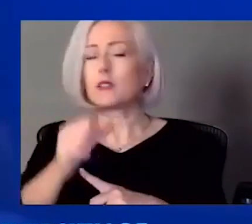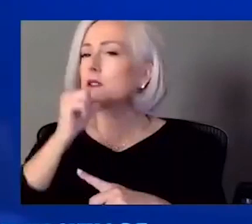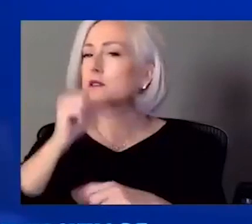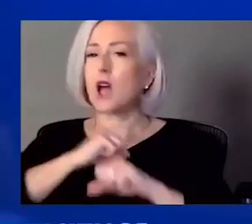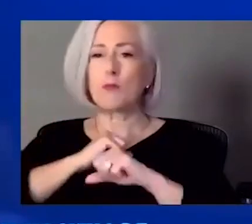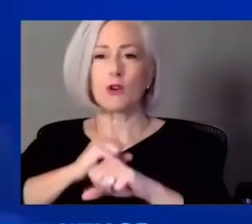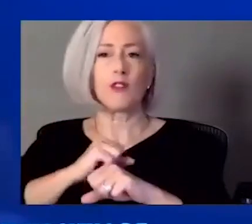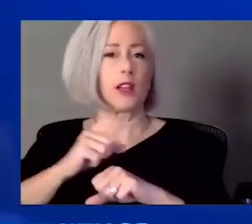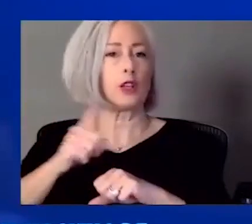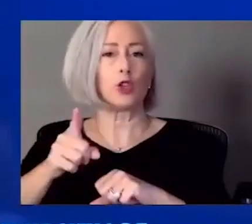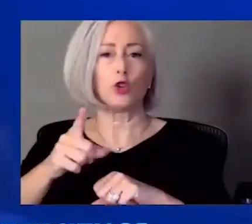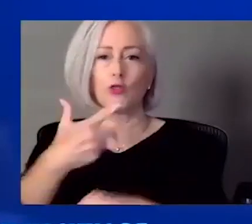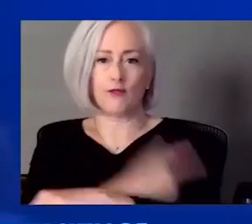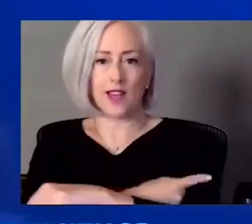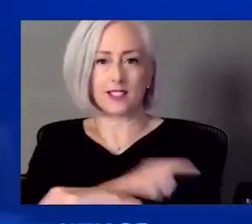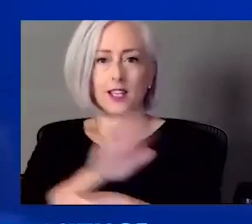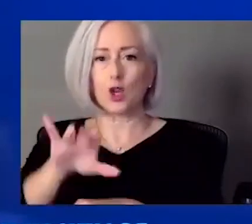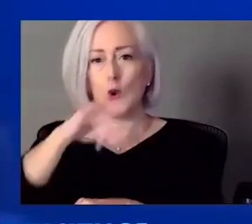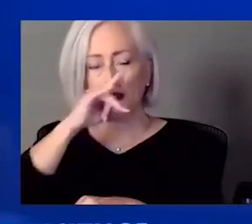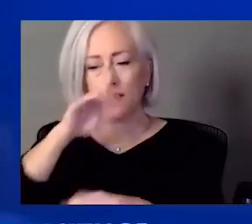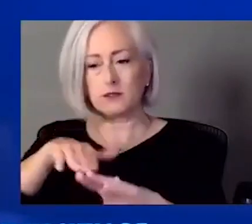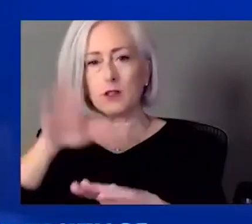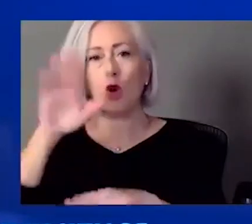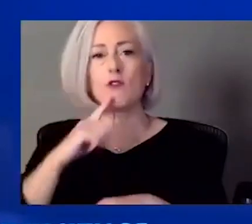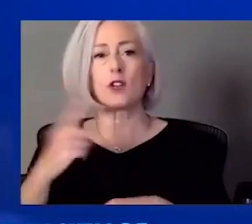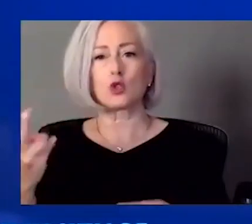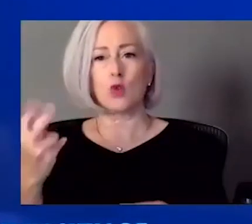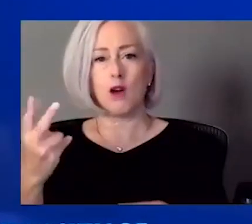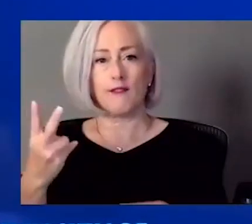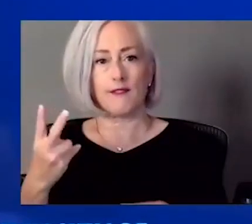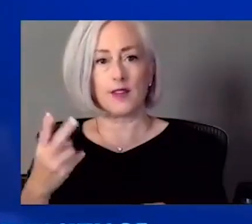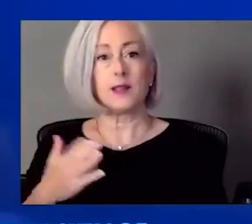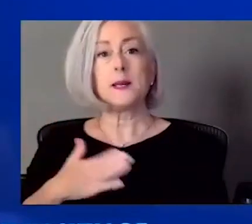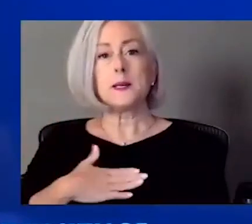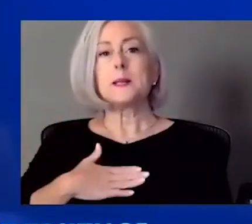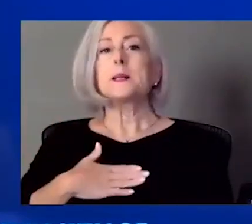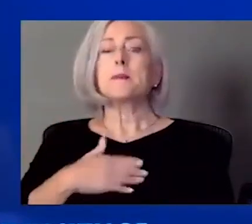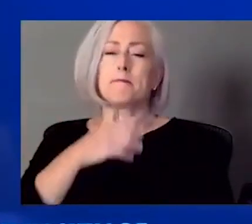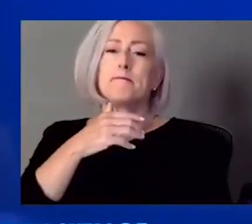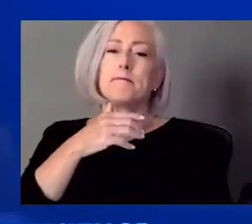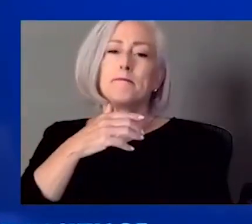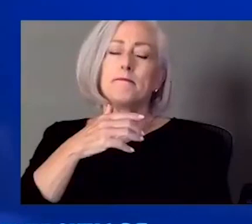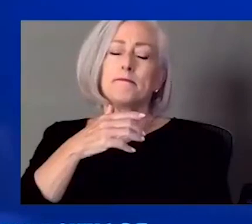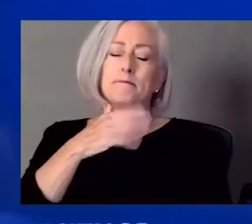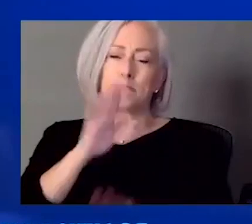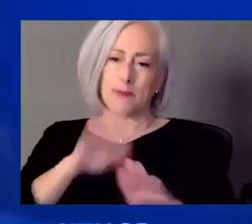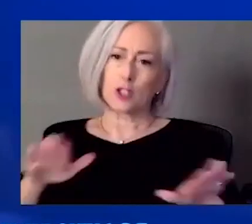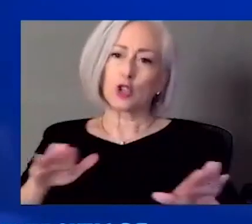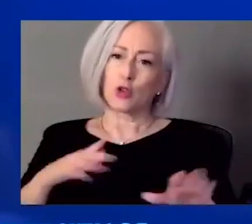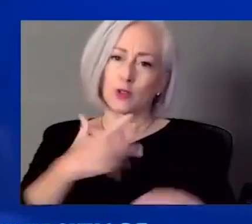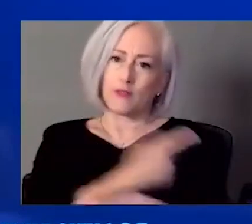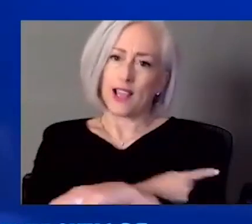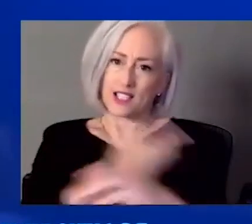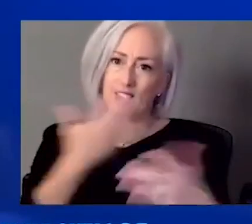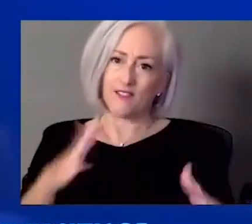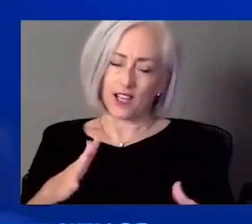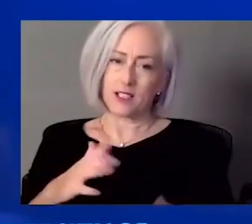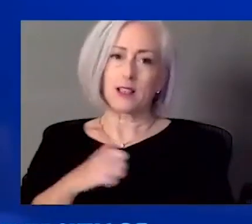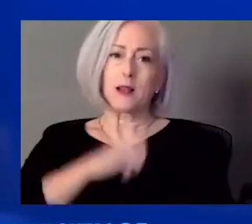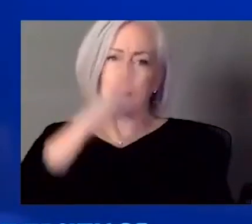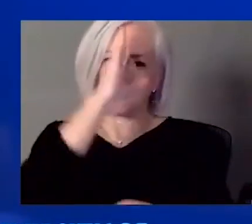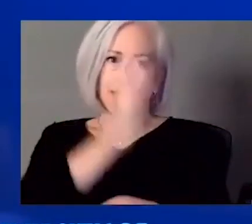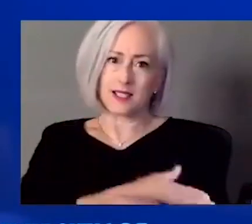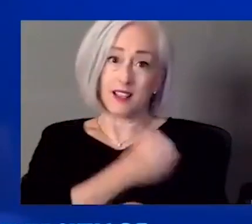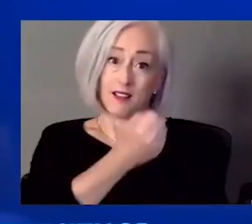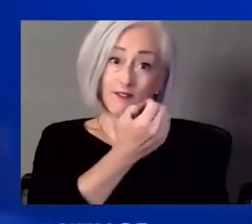above vaccinated. Again, my children have been vaccinated. My daughter's 12. My son is 14. Very safe overall. And it is going to help protect them,